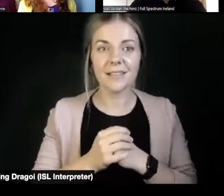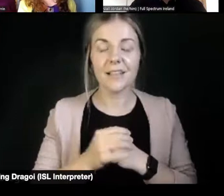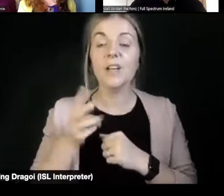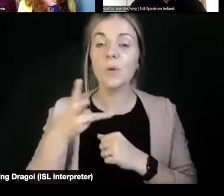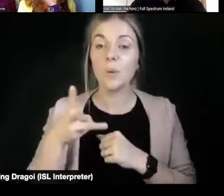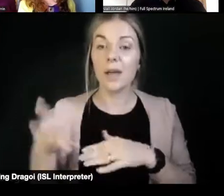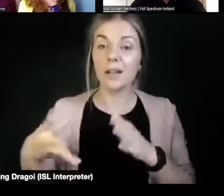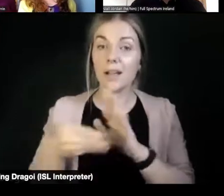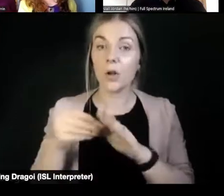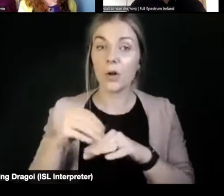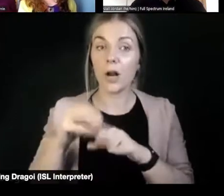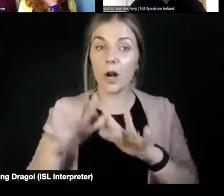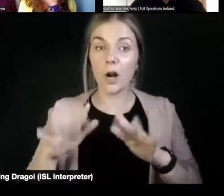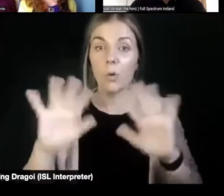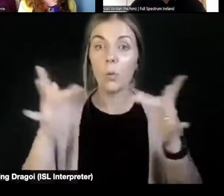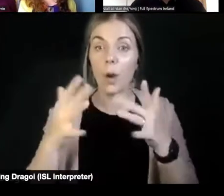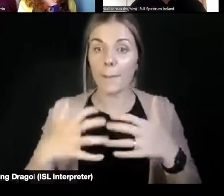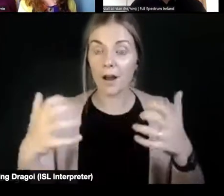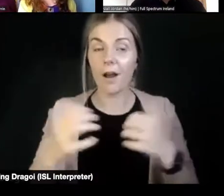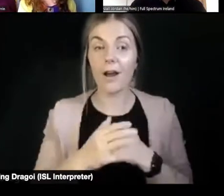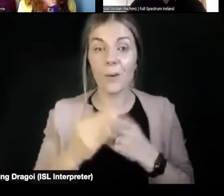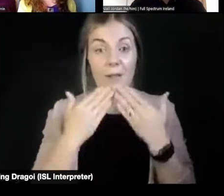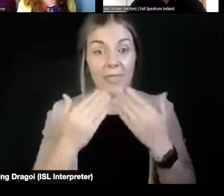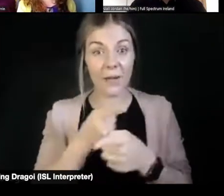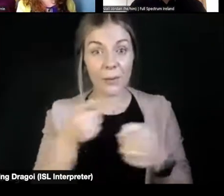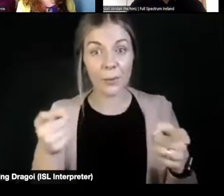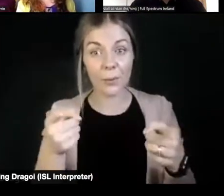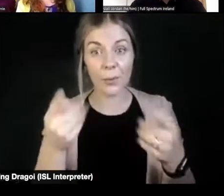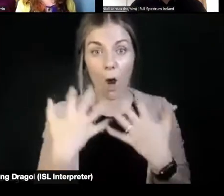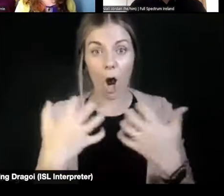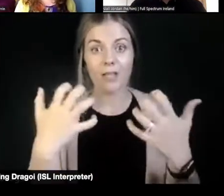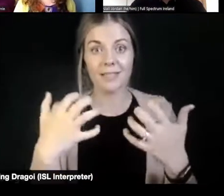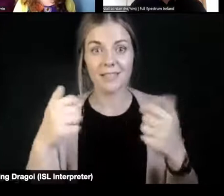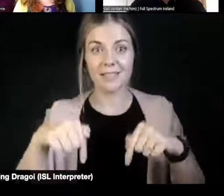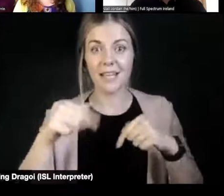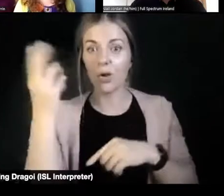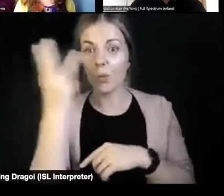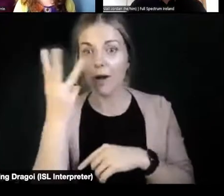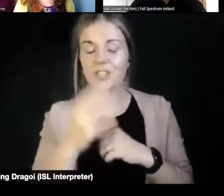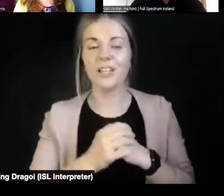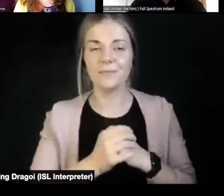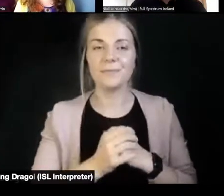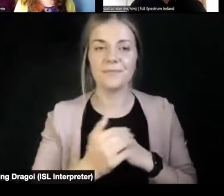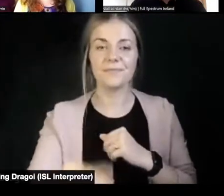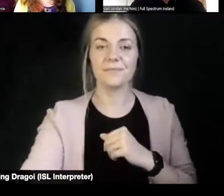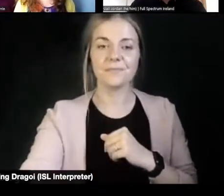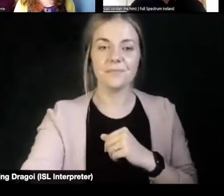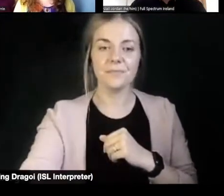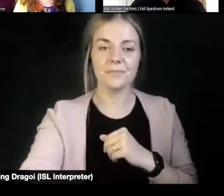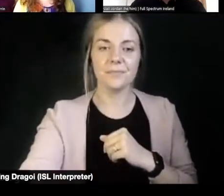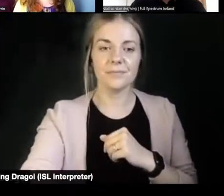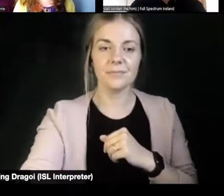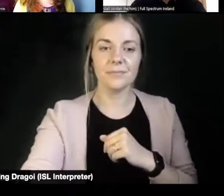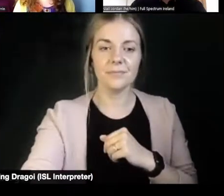And I'd like to thank you, the audience, for sticking around with us. And we hope